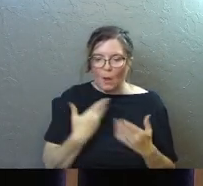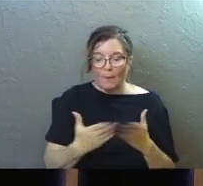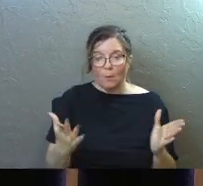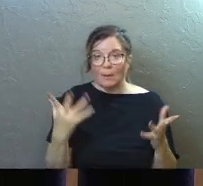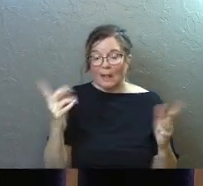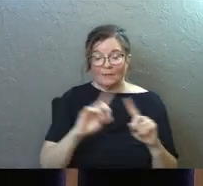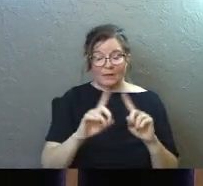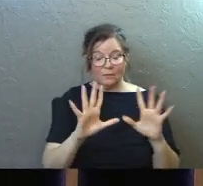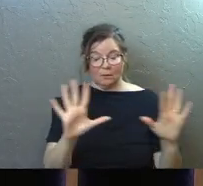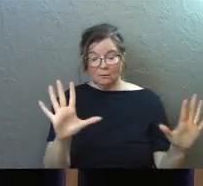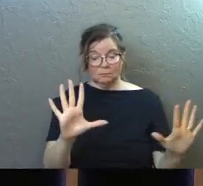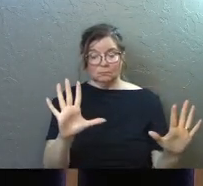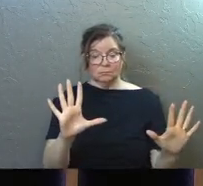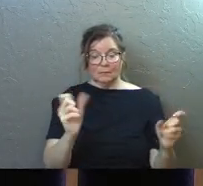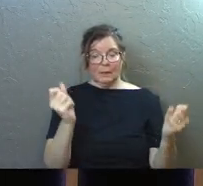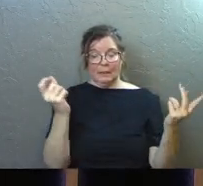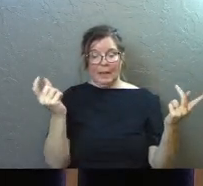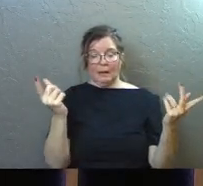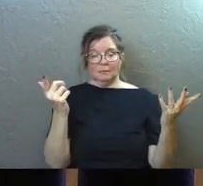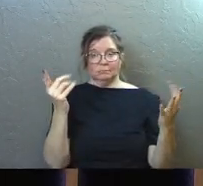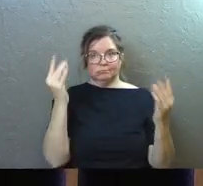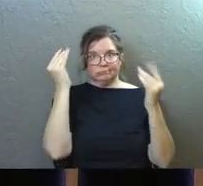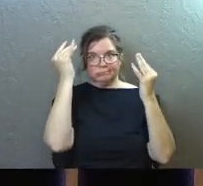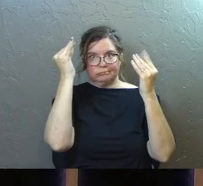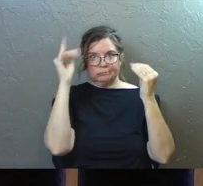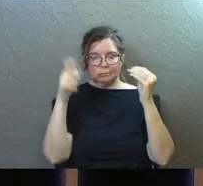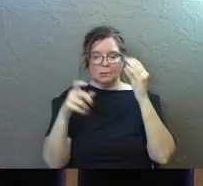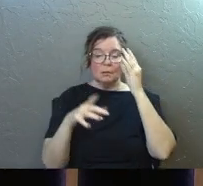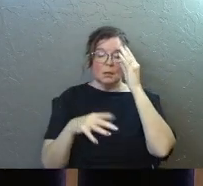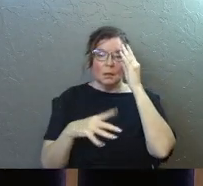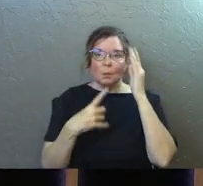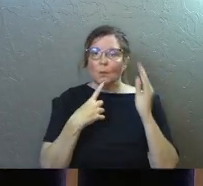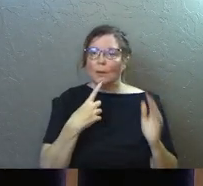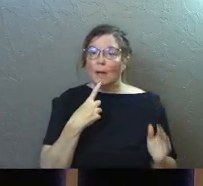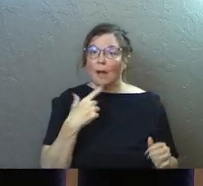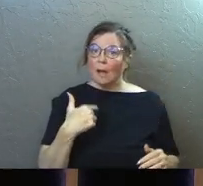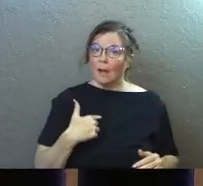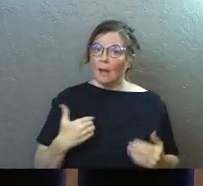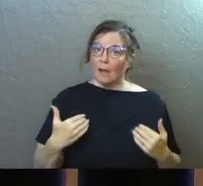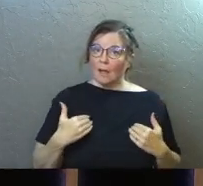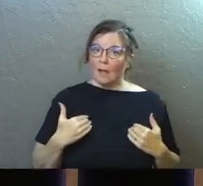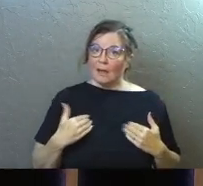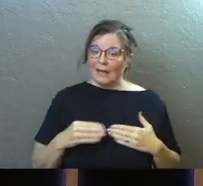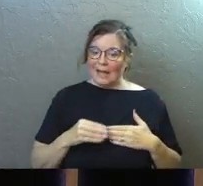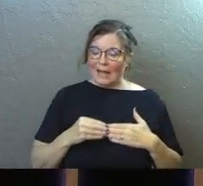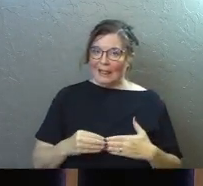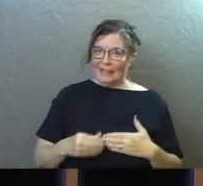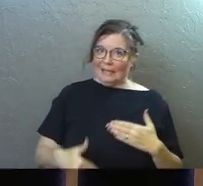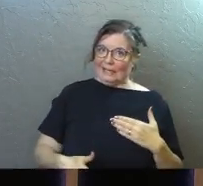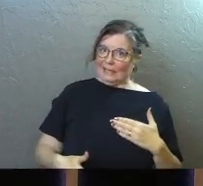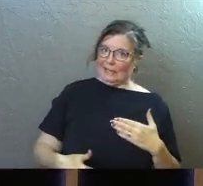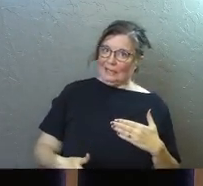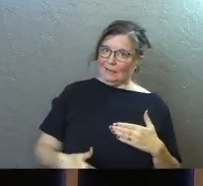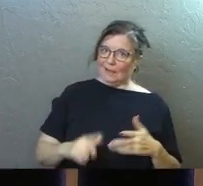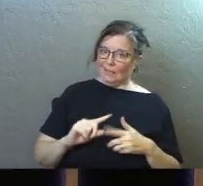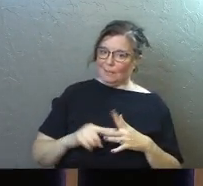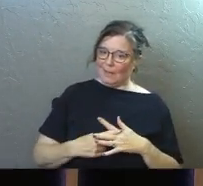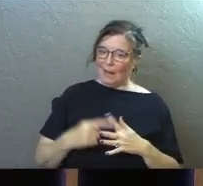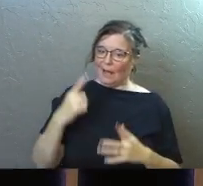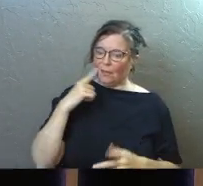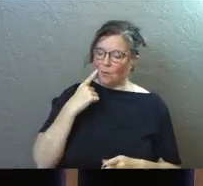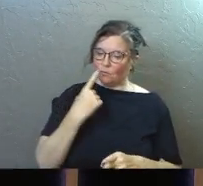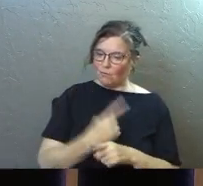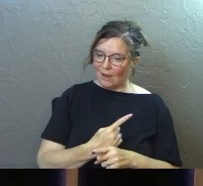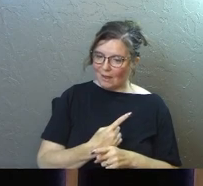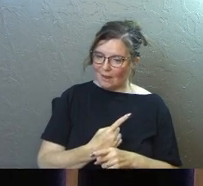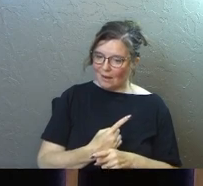opening a lot of different cans of worms there. But what he says is, I had a leading in the beginning and I thought